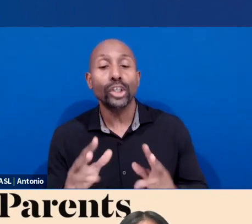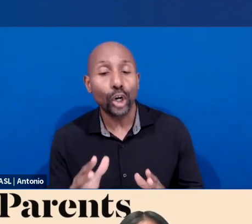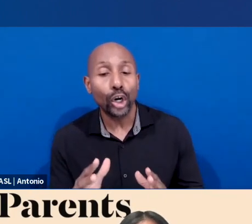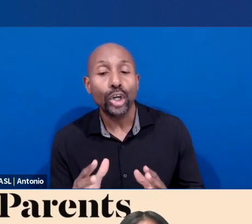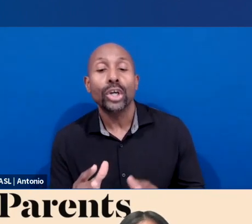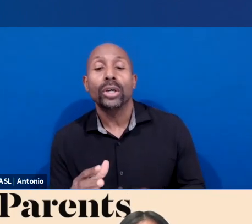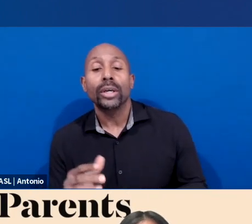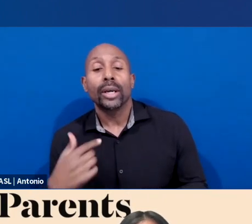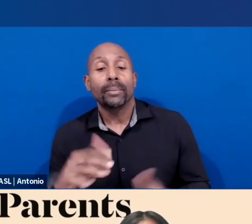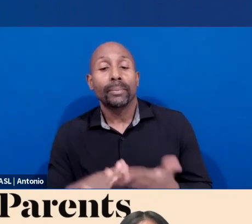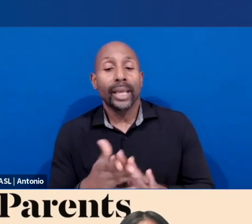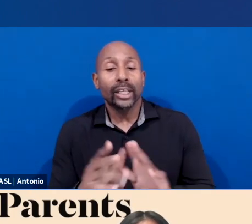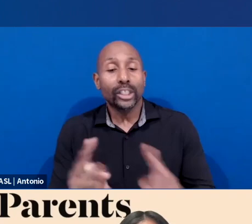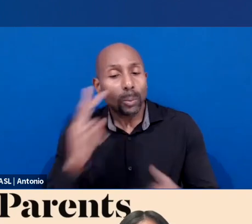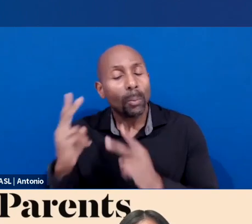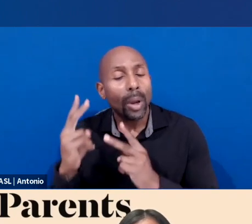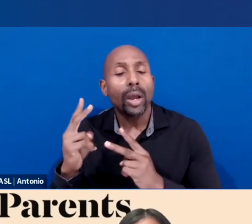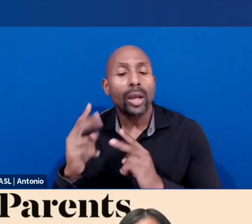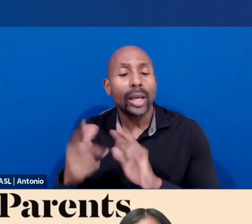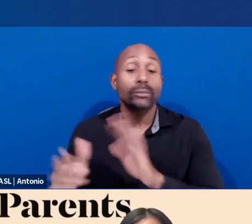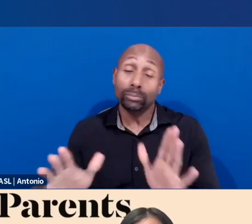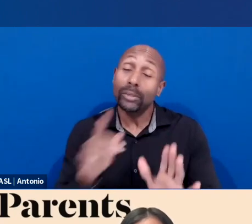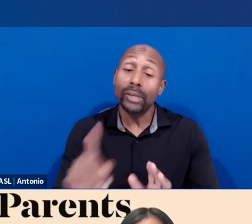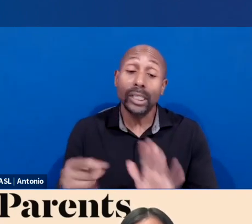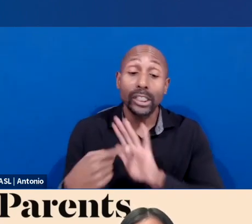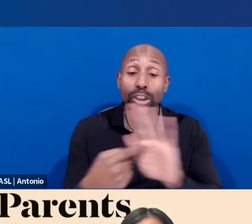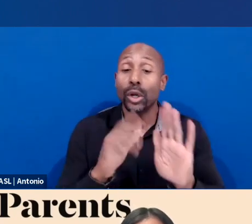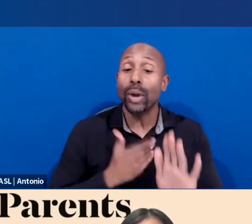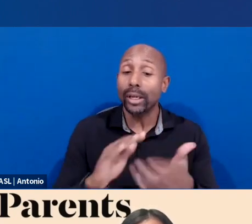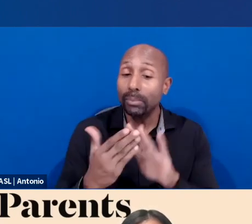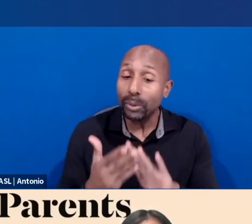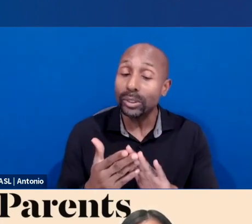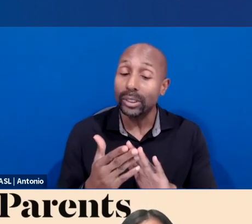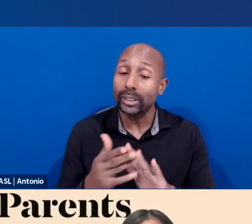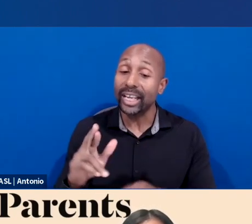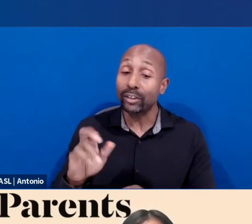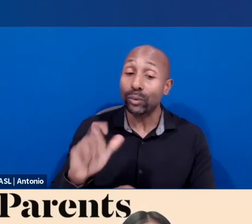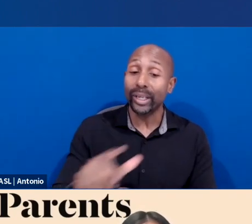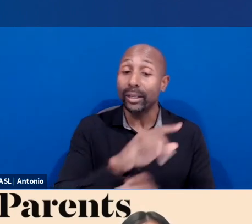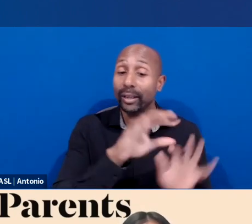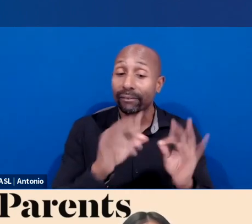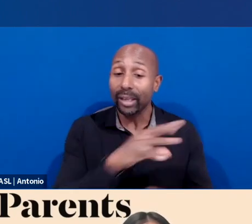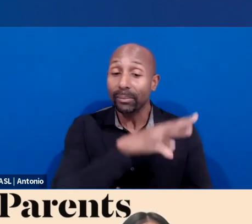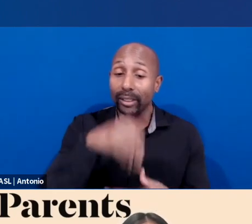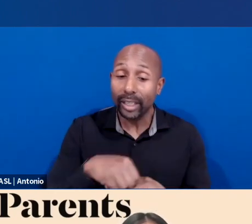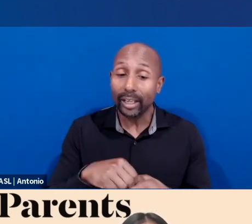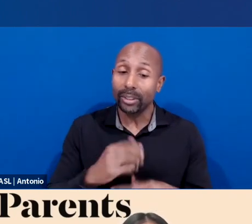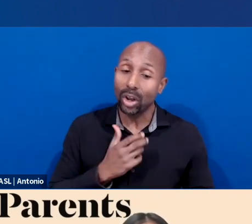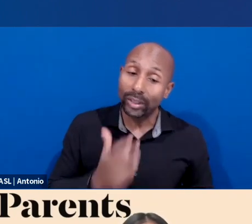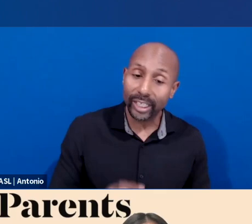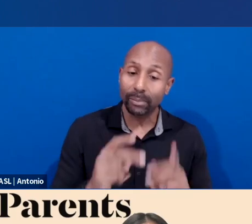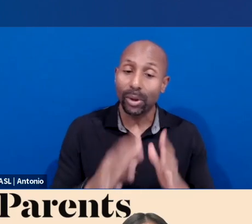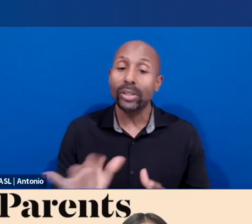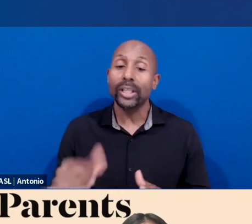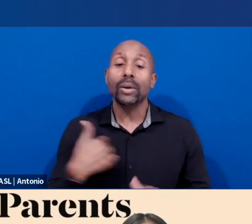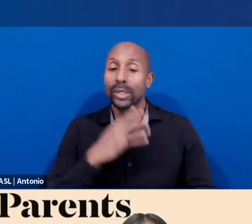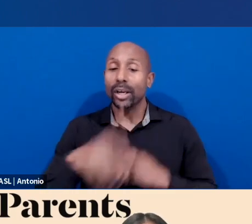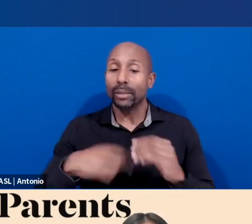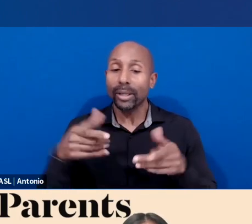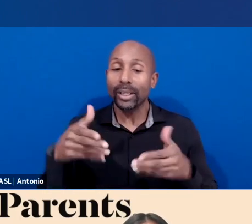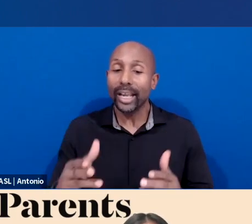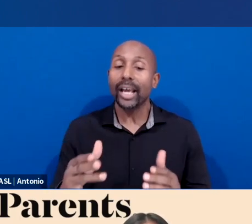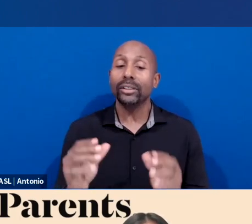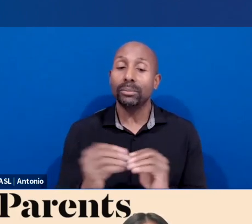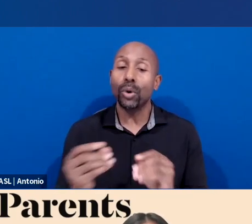would take the long way to school to drop my kids off. But it was my child's principal who looked me in the eye and said, we're going to take care of them.